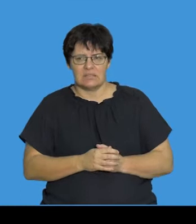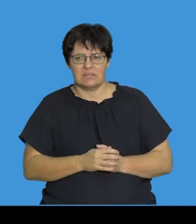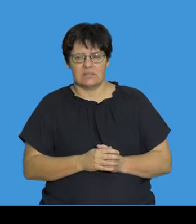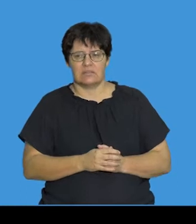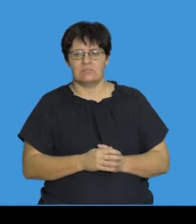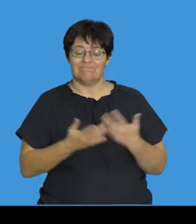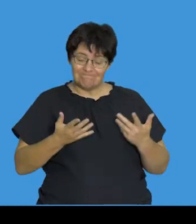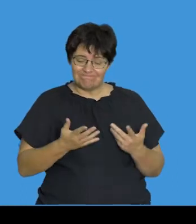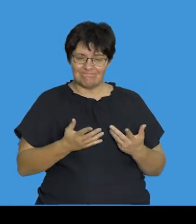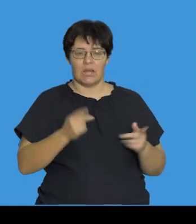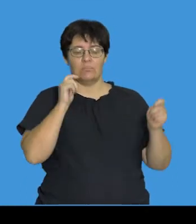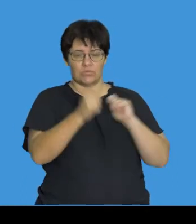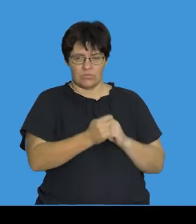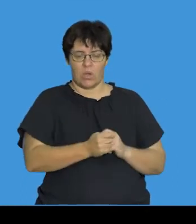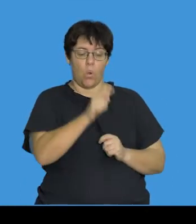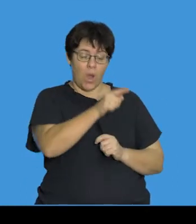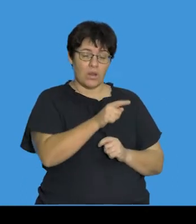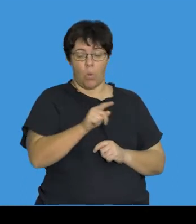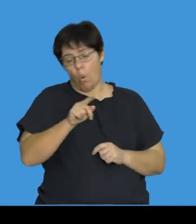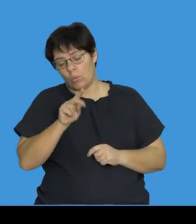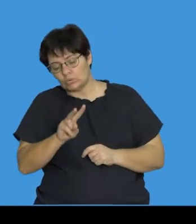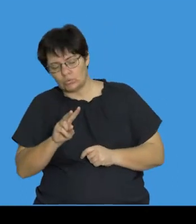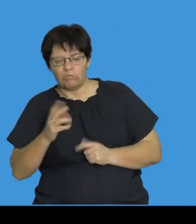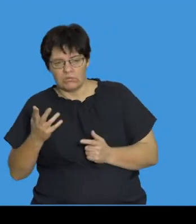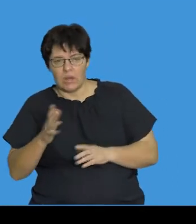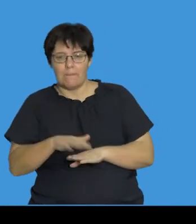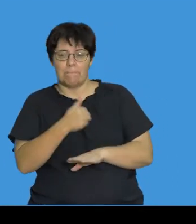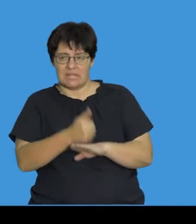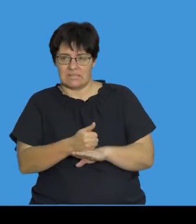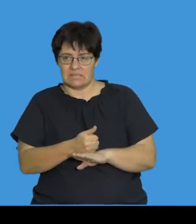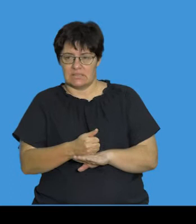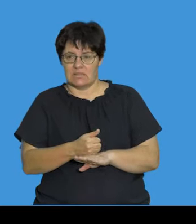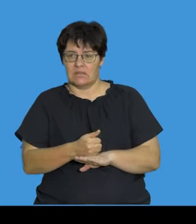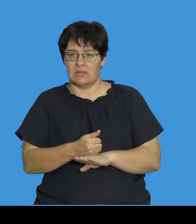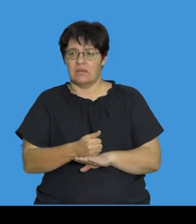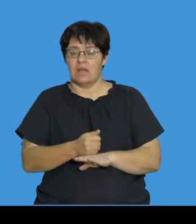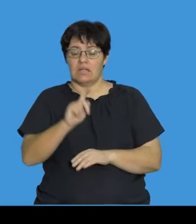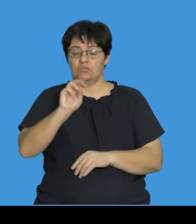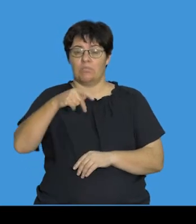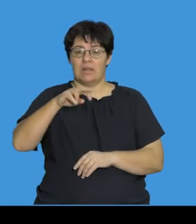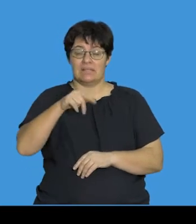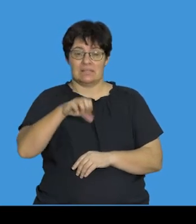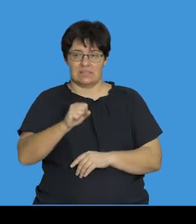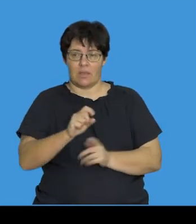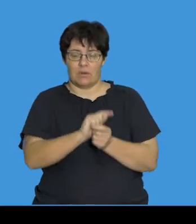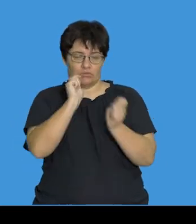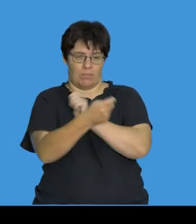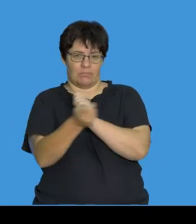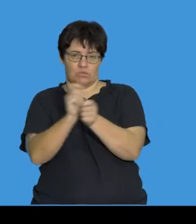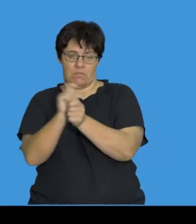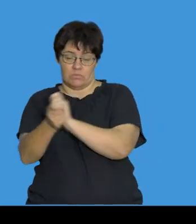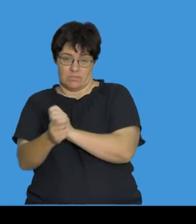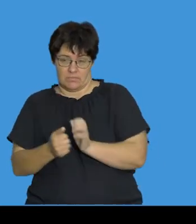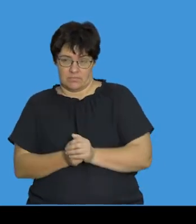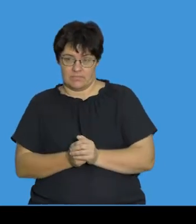essentially is a mutation where one or more bases in a triplet are inverted. So the word invert is to